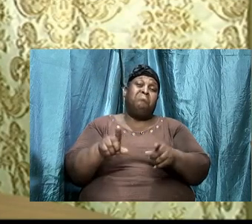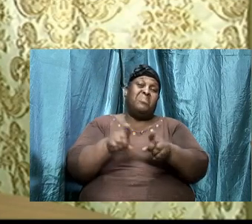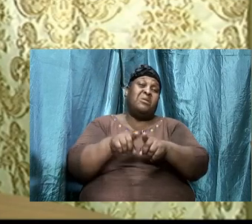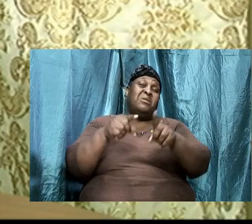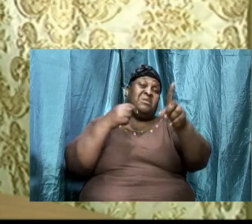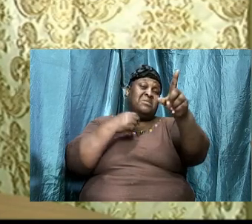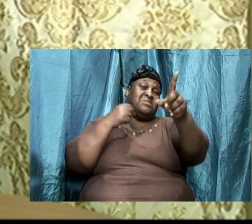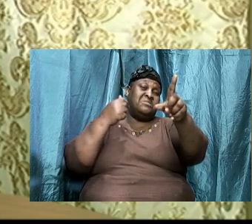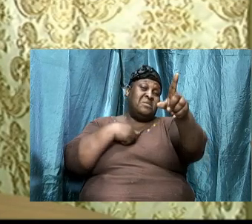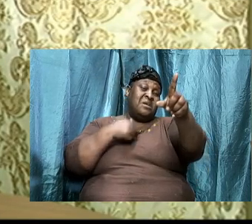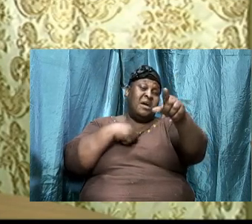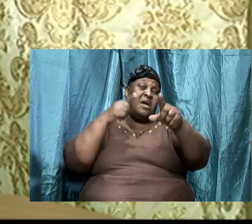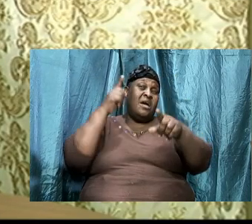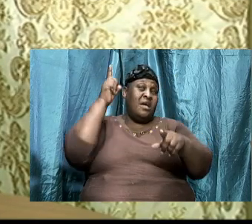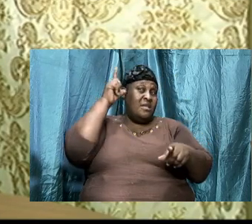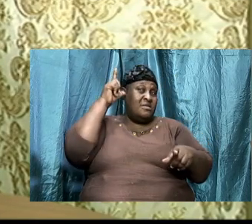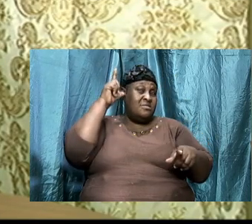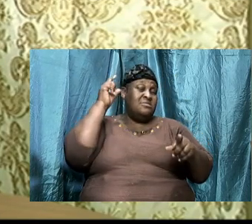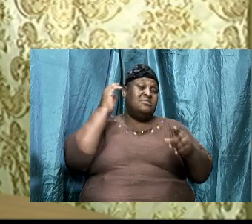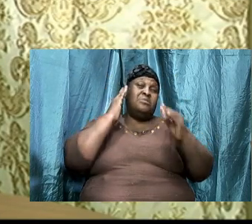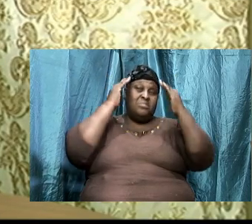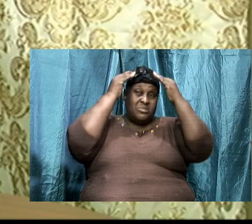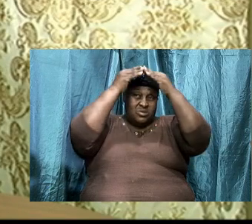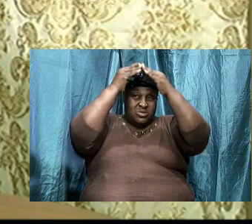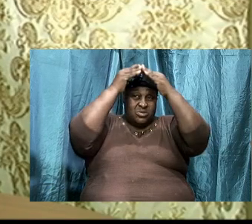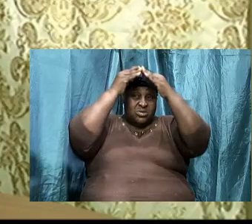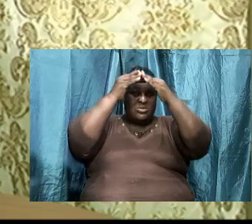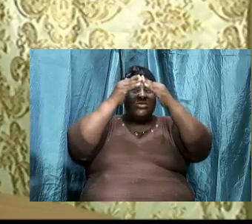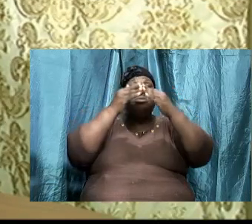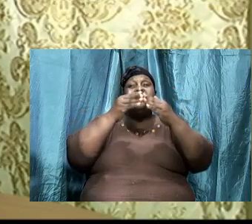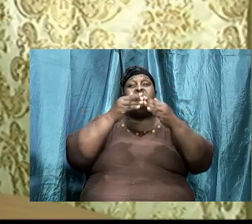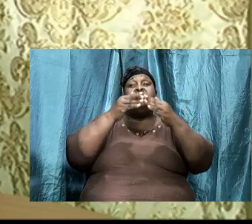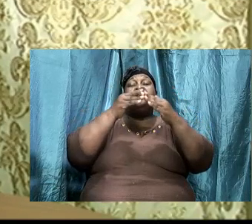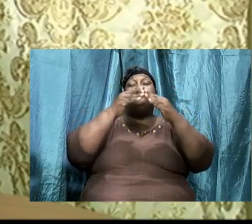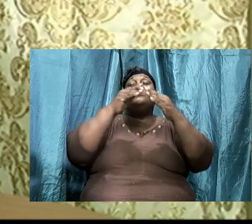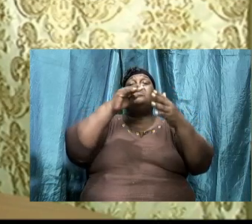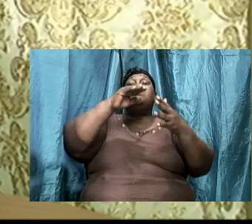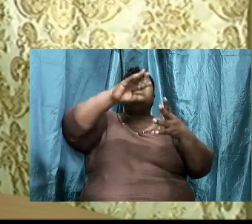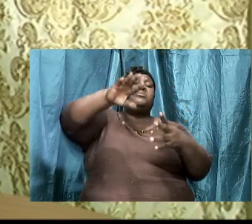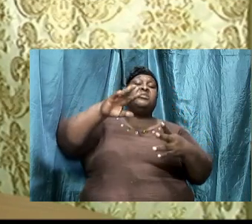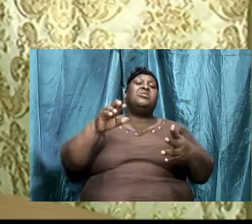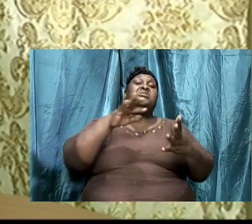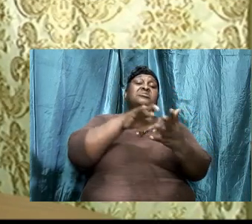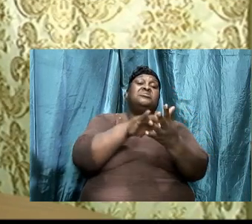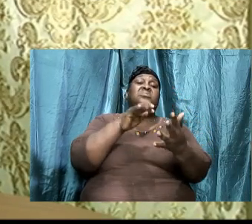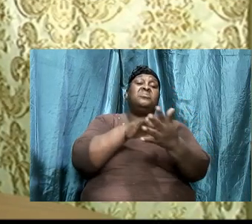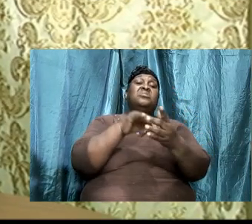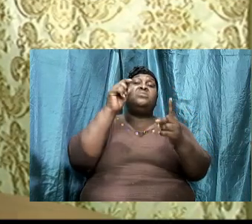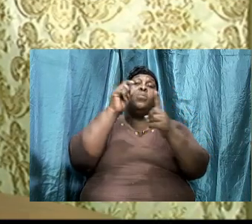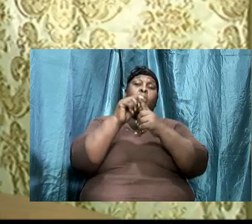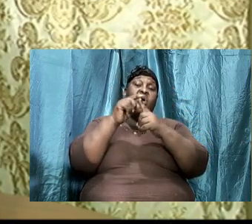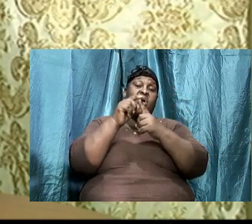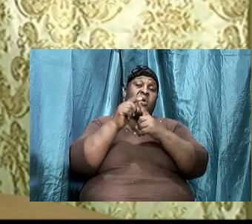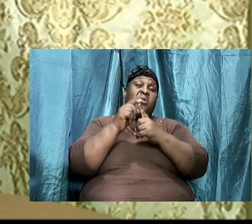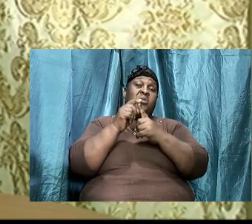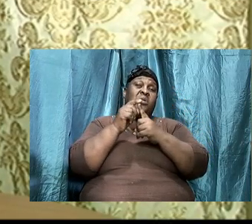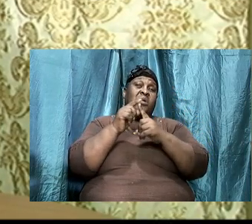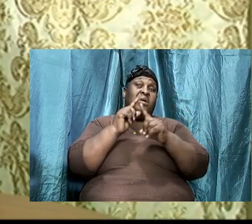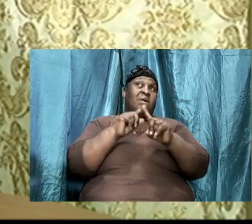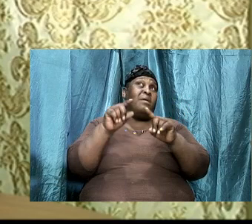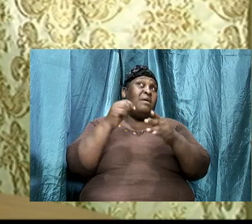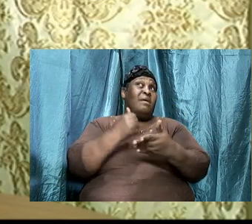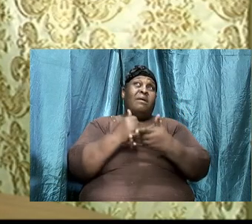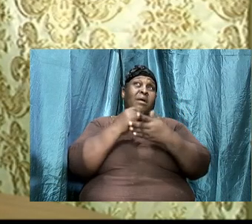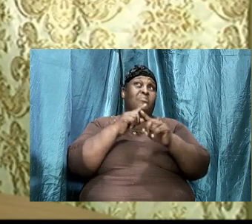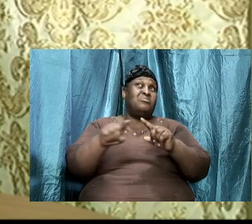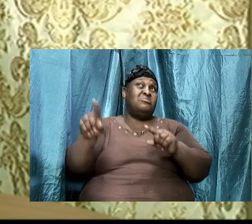the past couple of weeks, you know, I can't help but, you know, but just think, I can't help but just